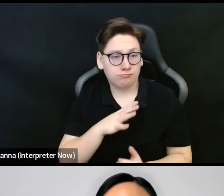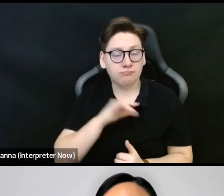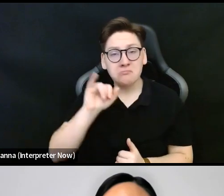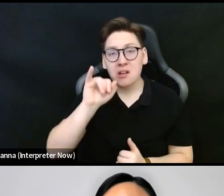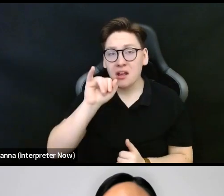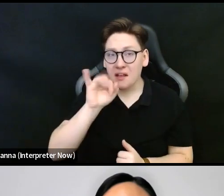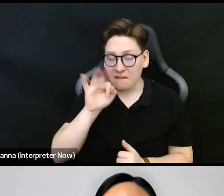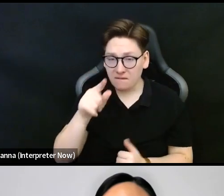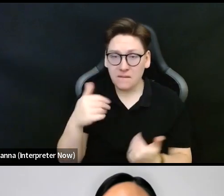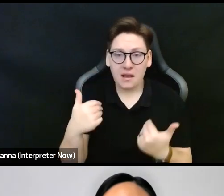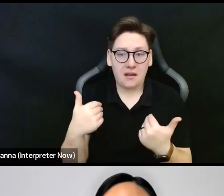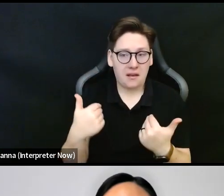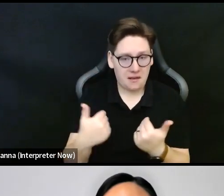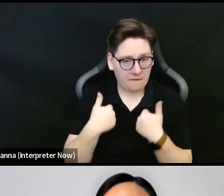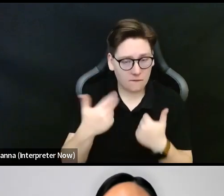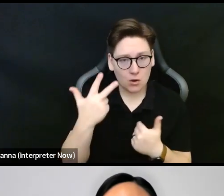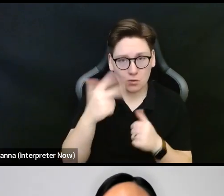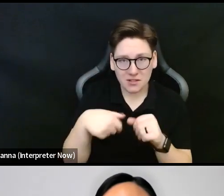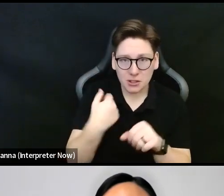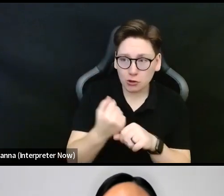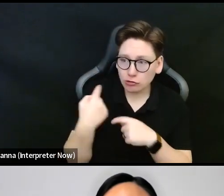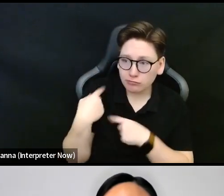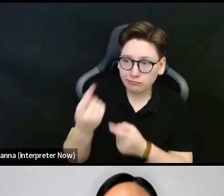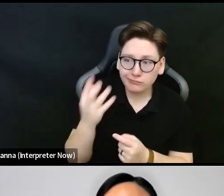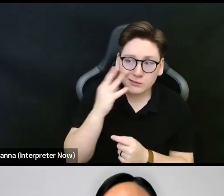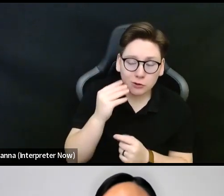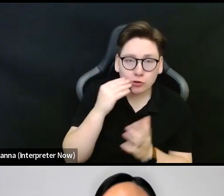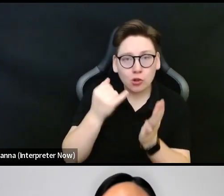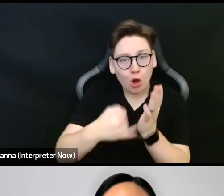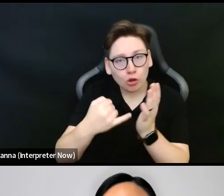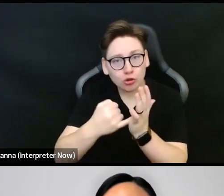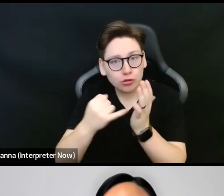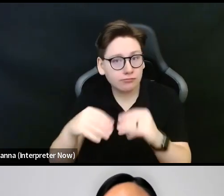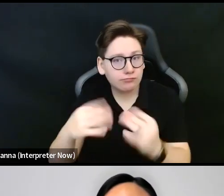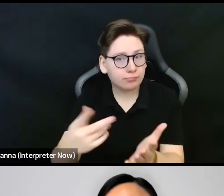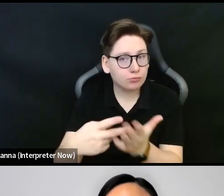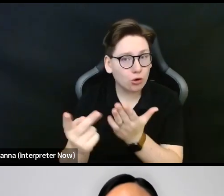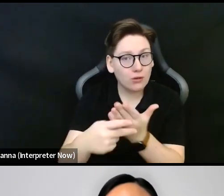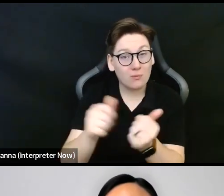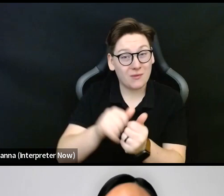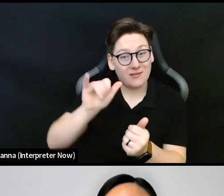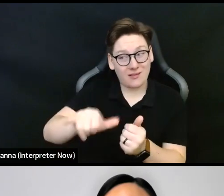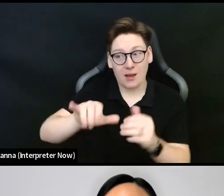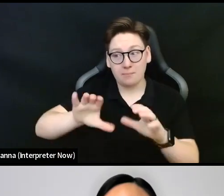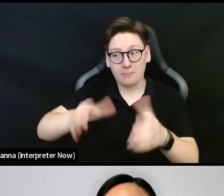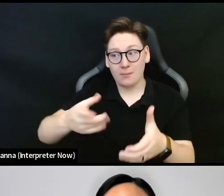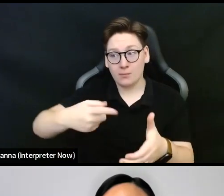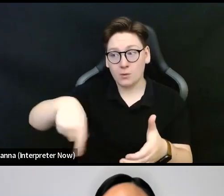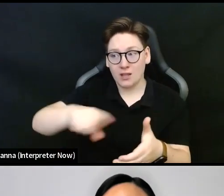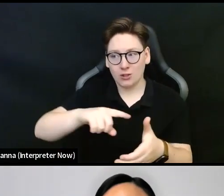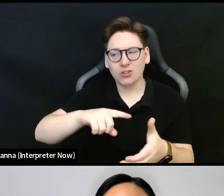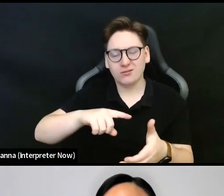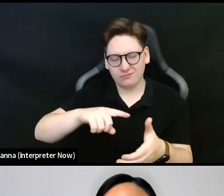years of arts programming experience with that population, regardless of what it is or if it's consecutive,